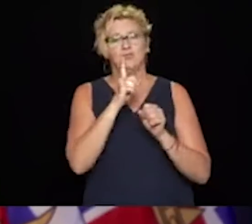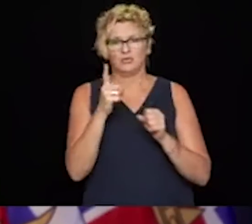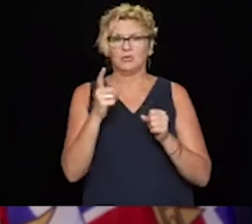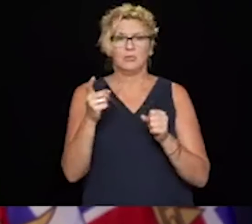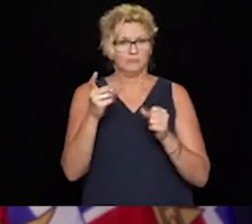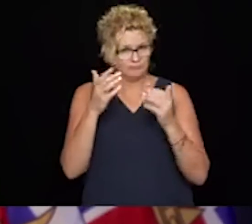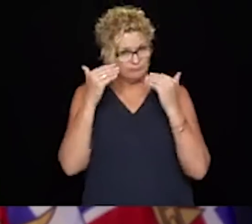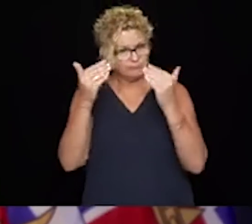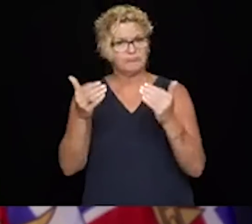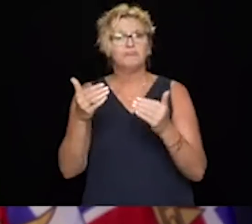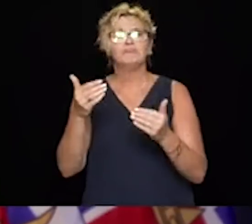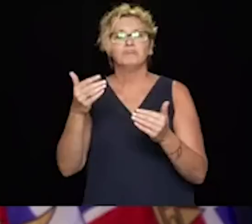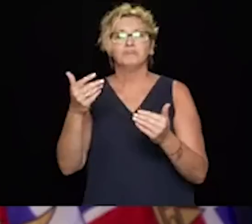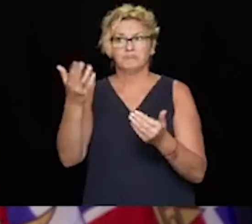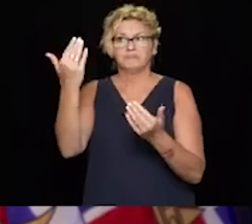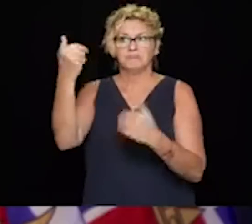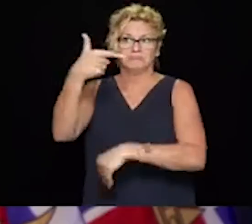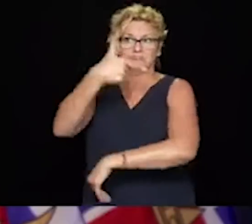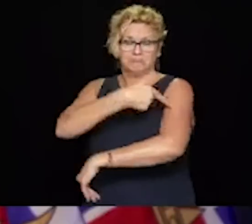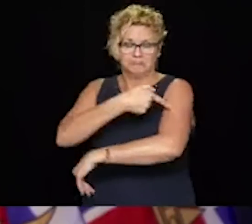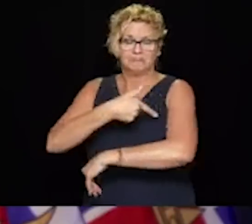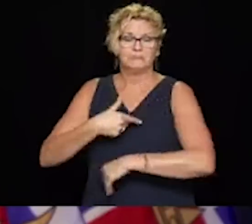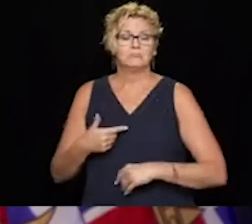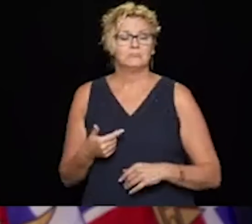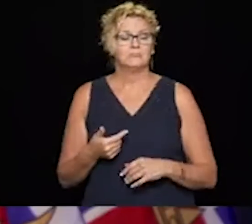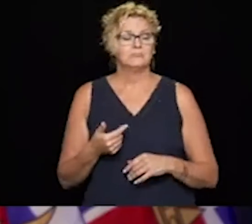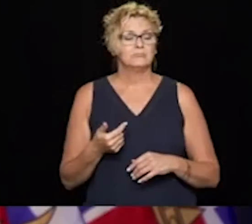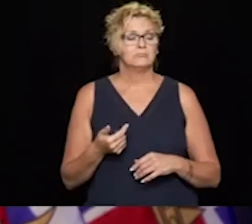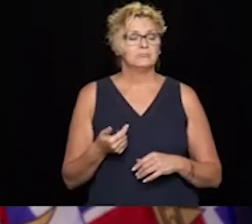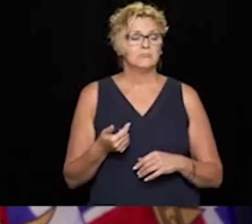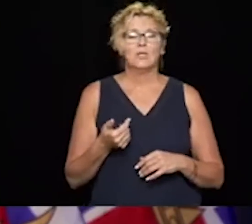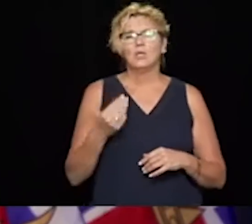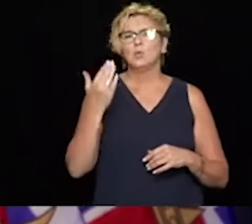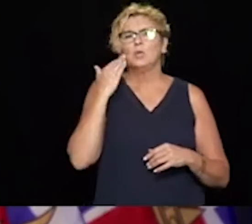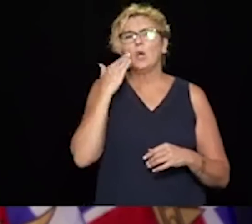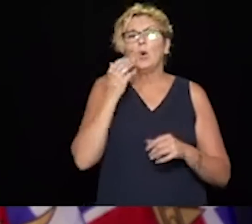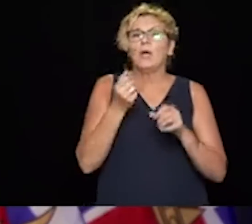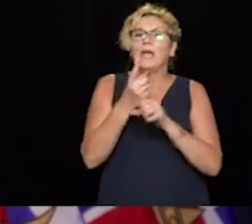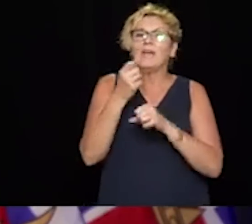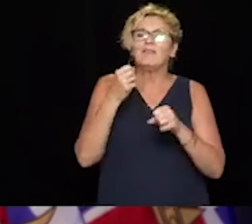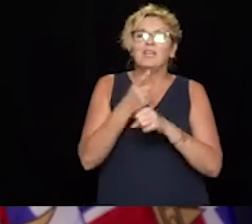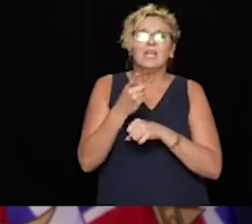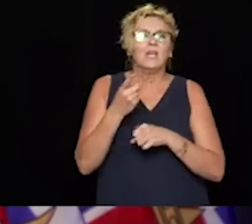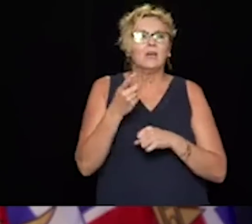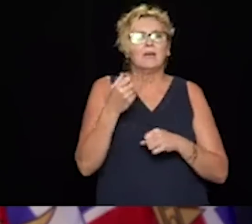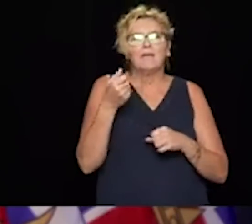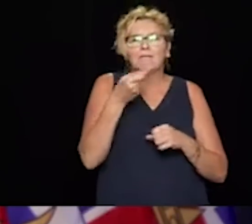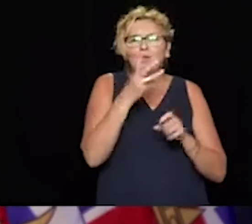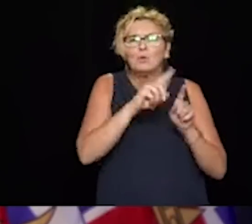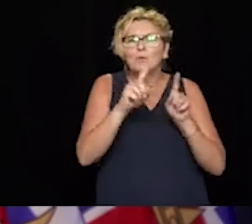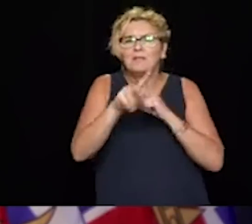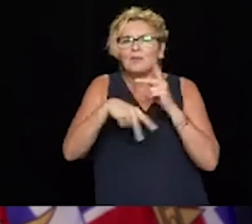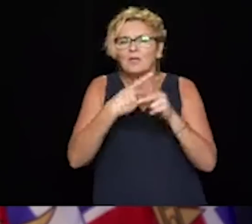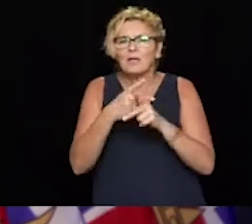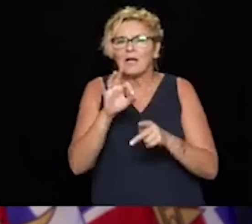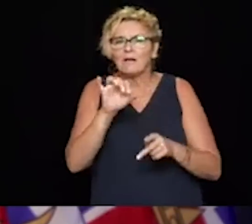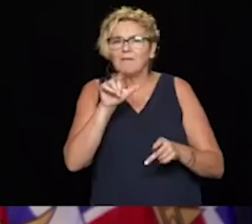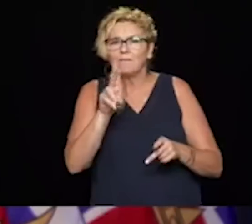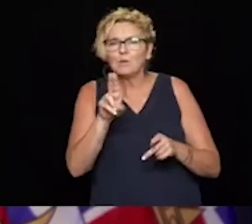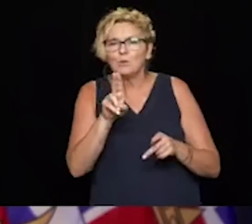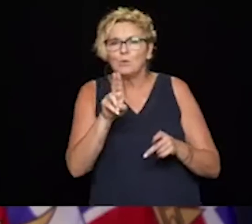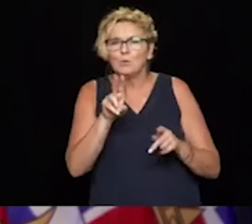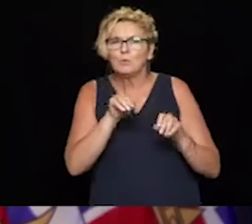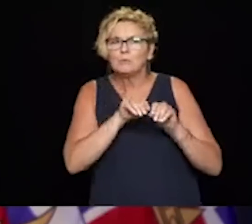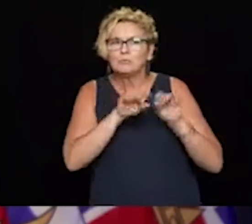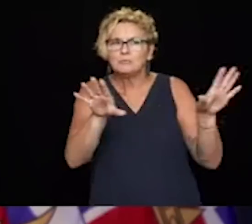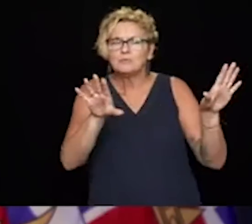But depending on what is circulating, we know there's several strains of influenza that circulate every year. So last year we had